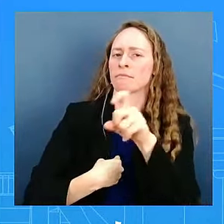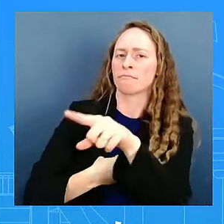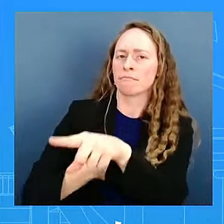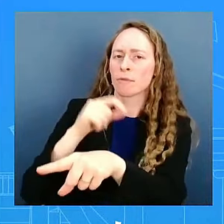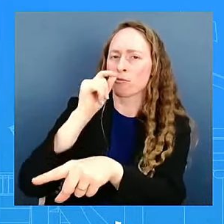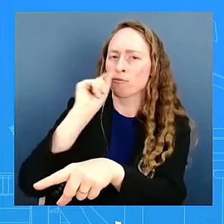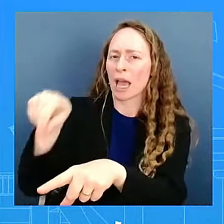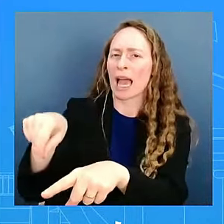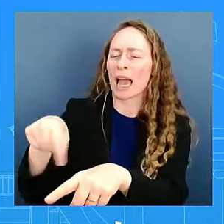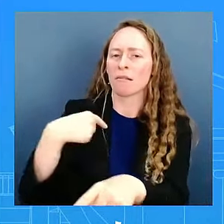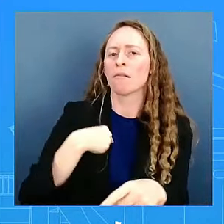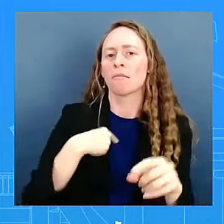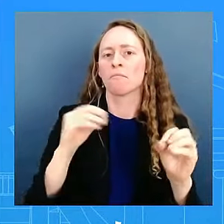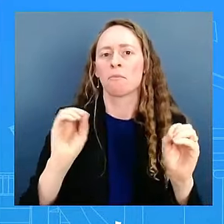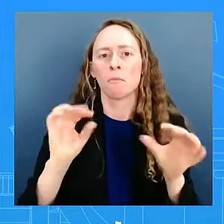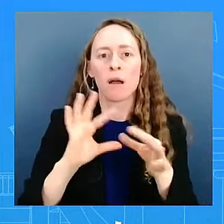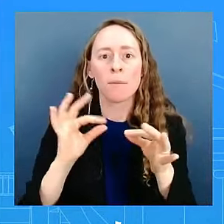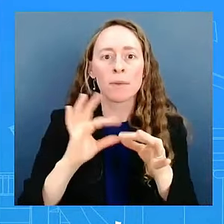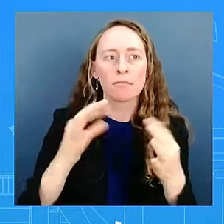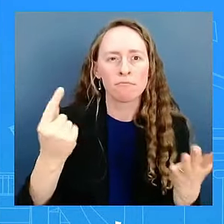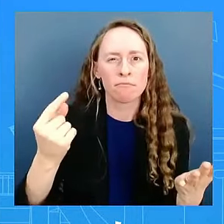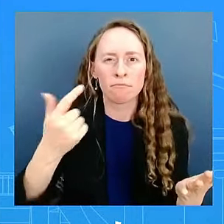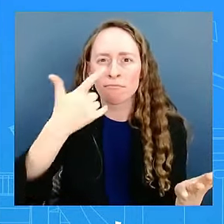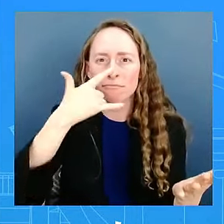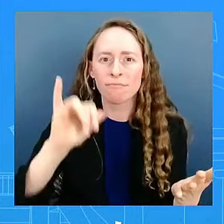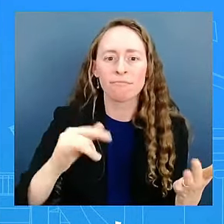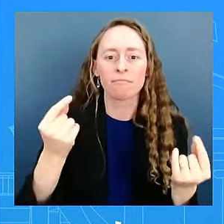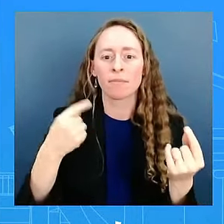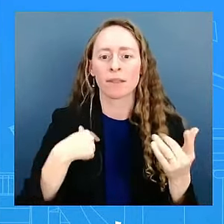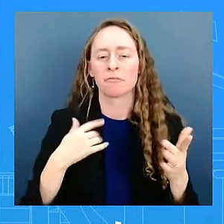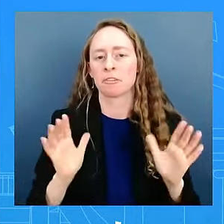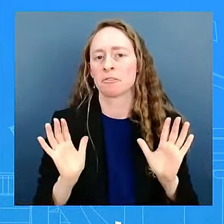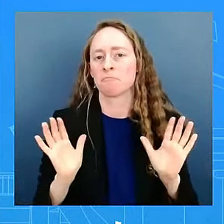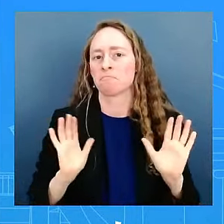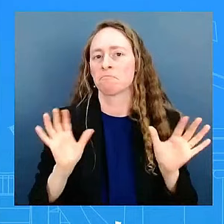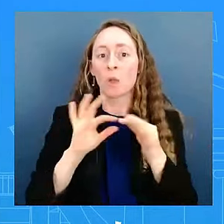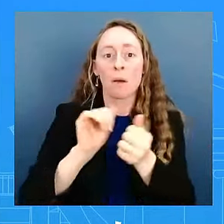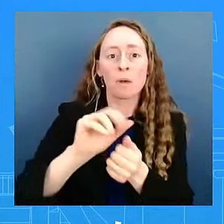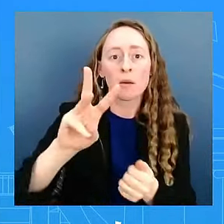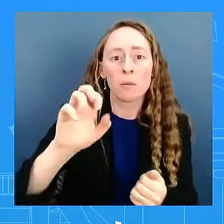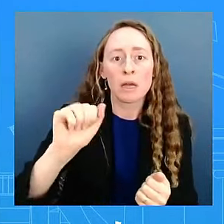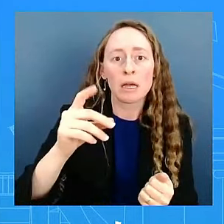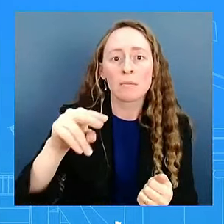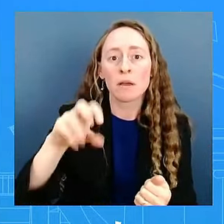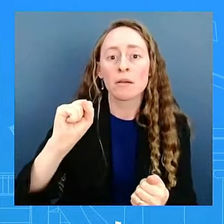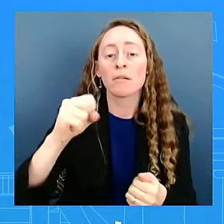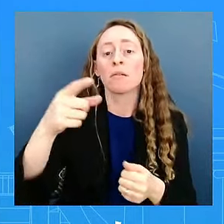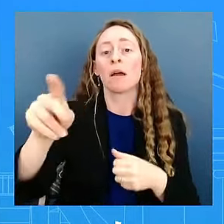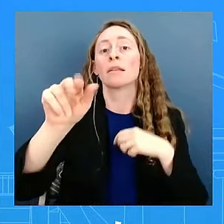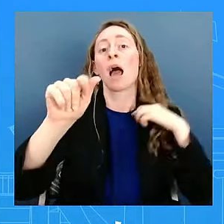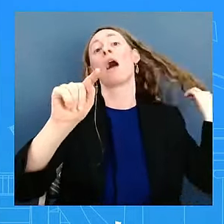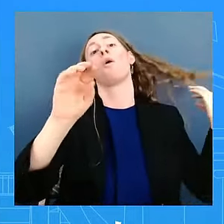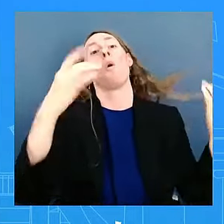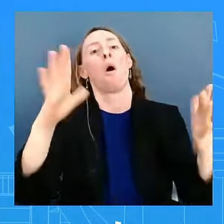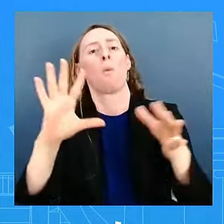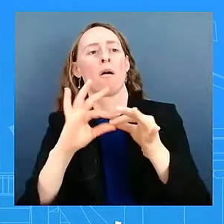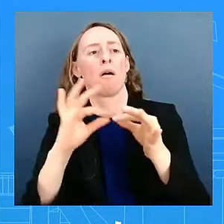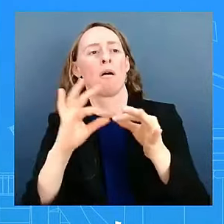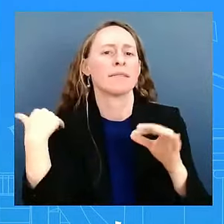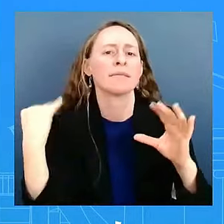to remind, as we have said, and said at the NATO summit, that the process of providing F-16s to Ukraine